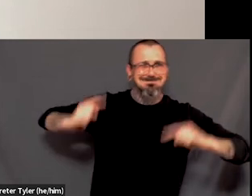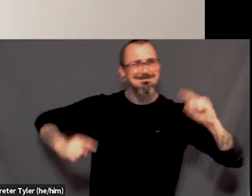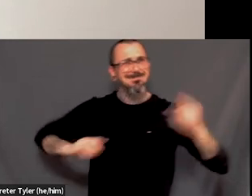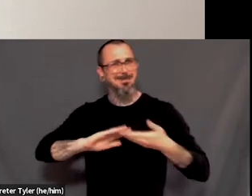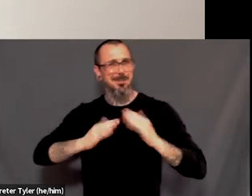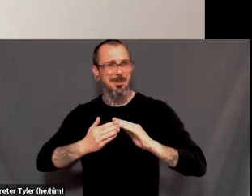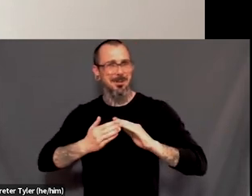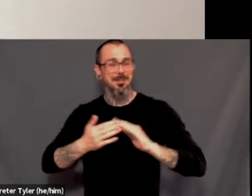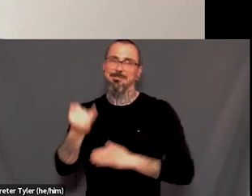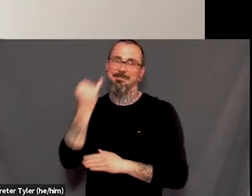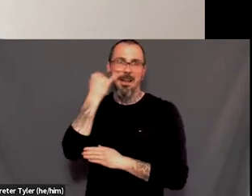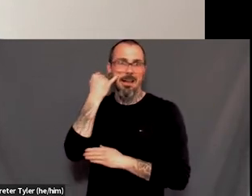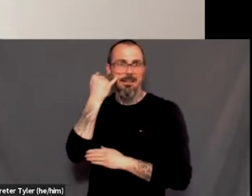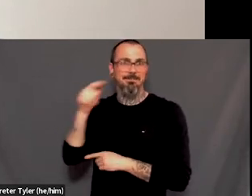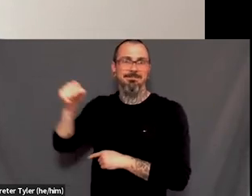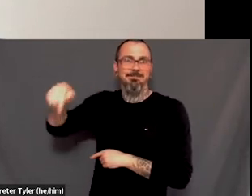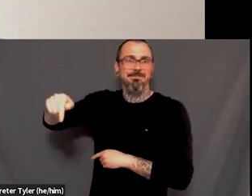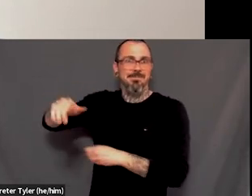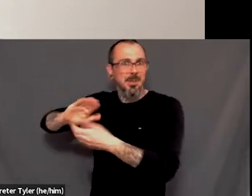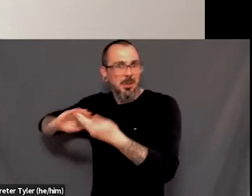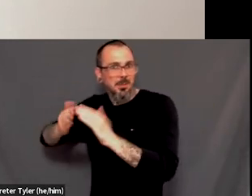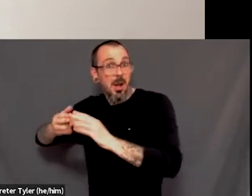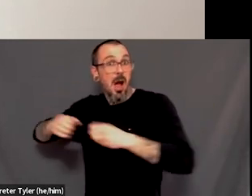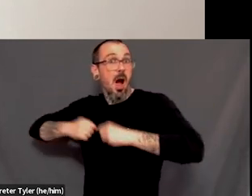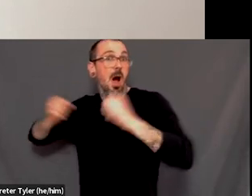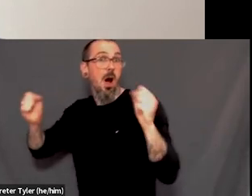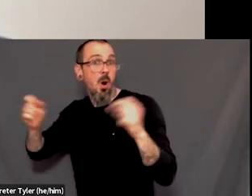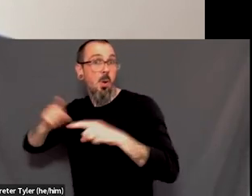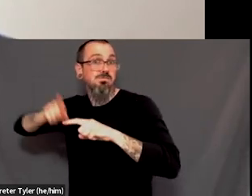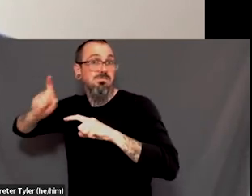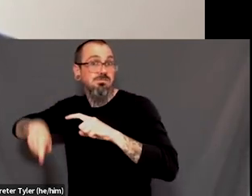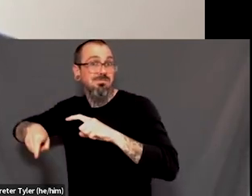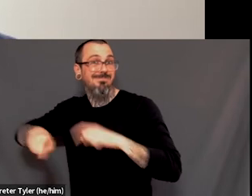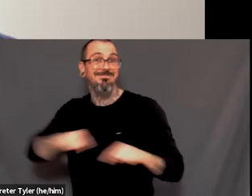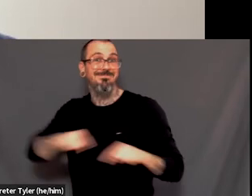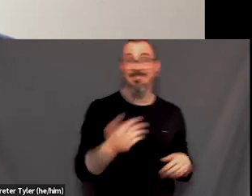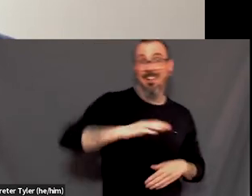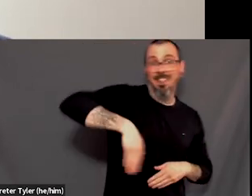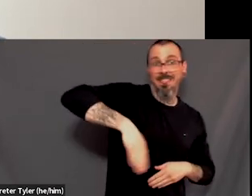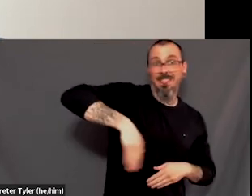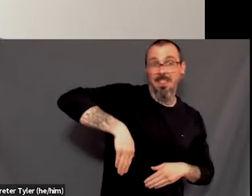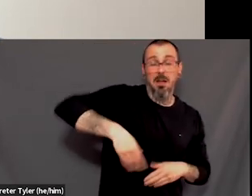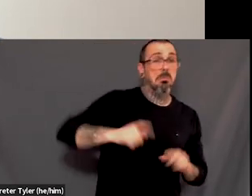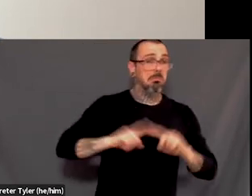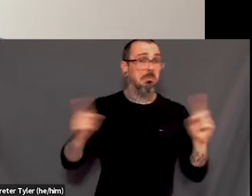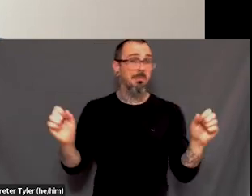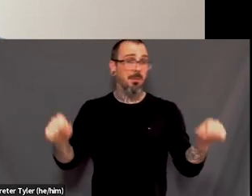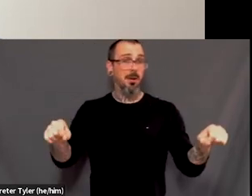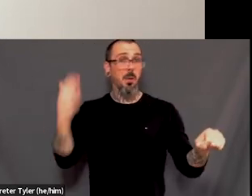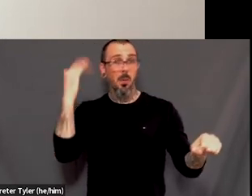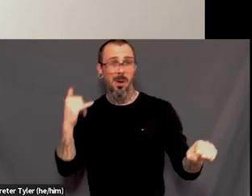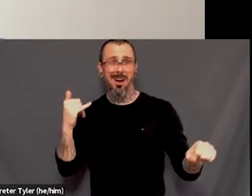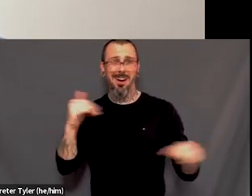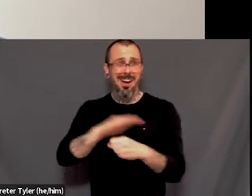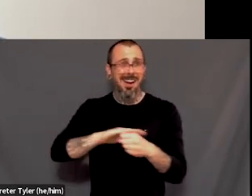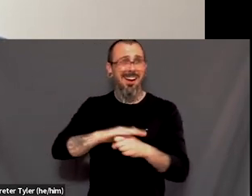know, versus another and, and the other factors of who you are affect that. Right. And, um, I struggle with it all